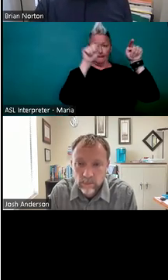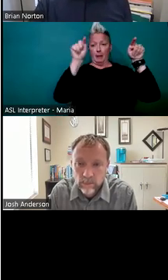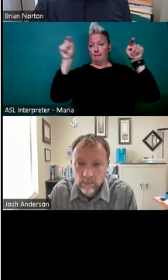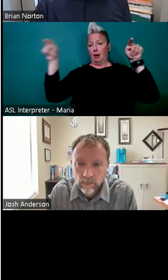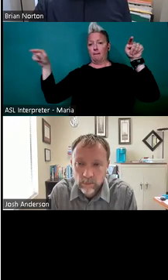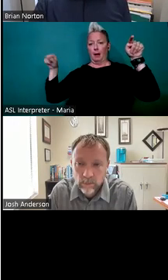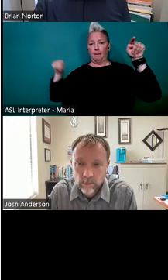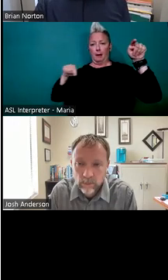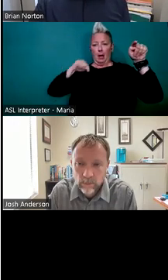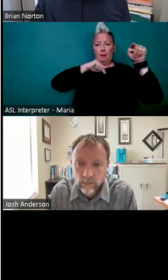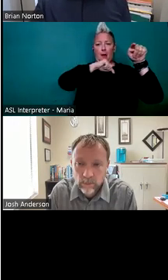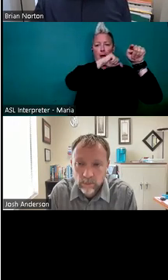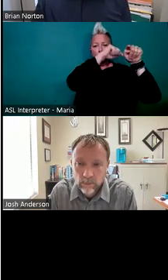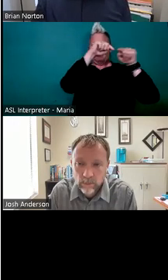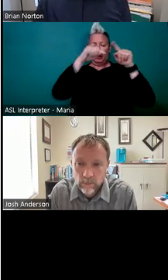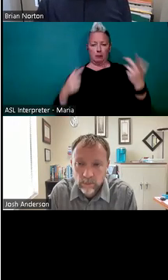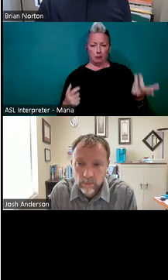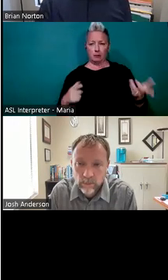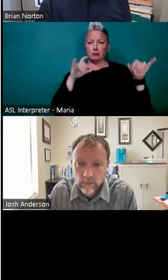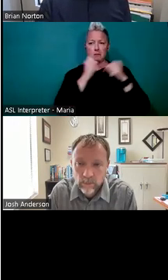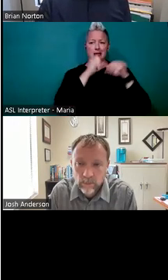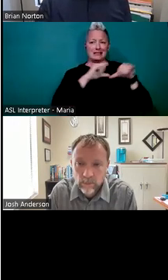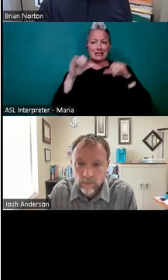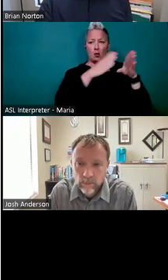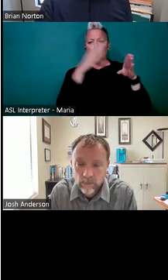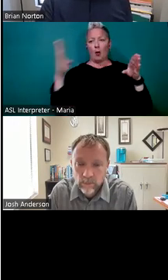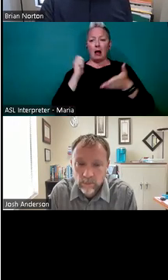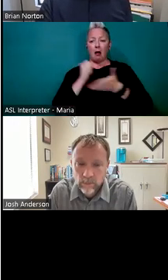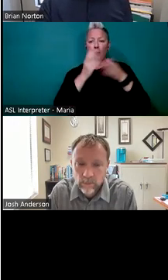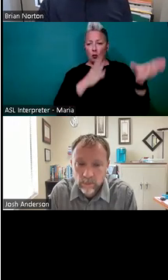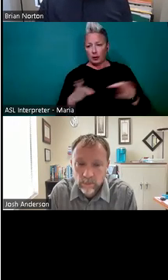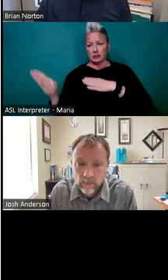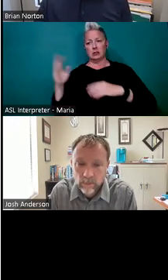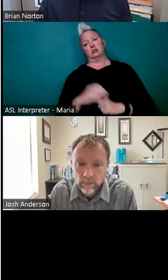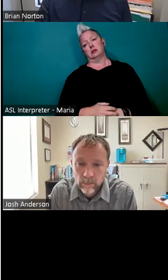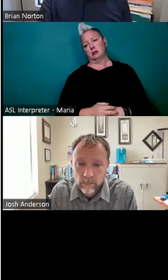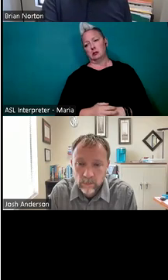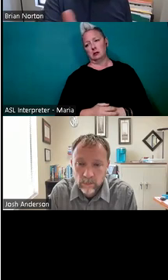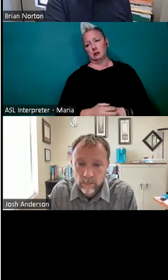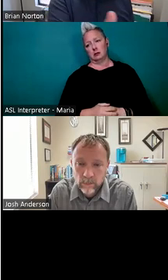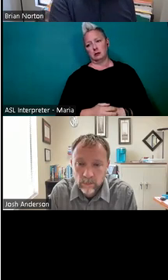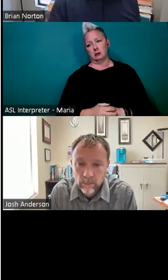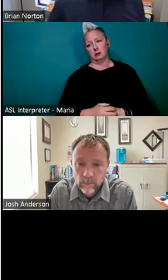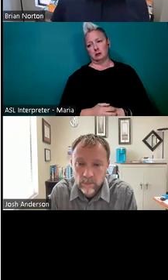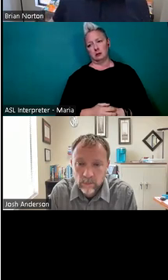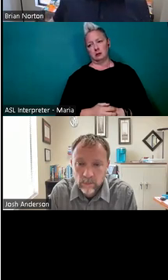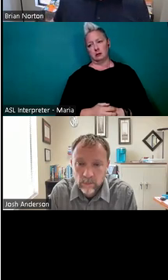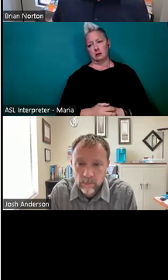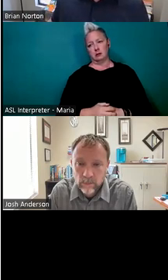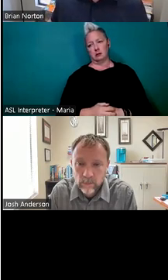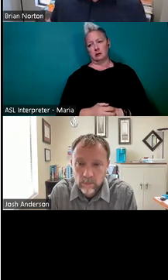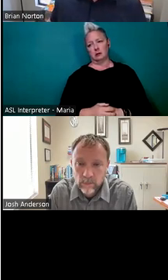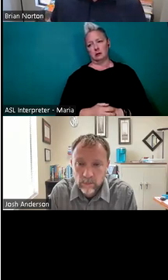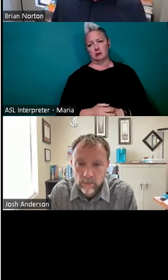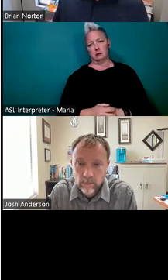consistent routine with somebody, sometimes that can help with organization and helping them kind of move through things in a more